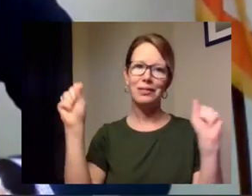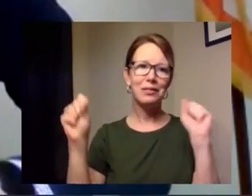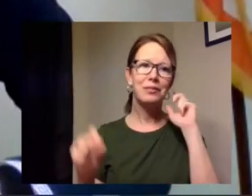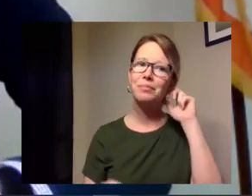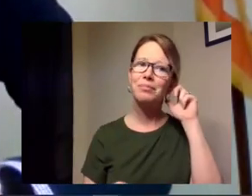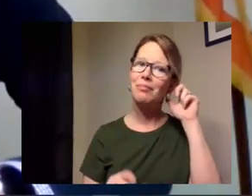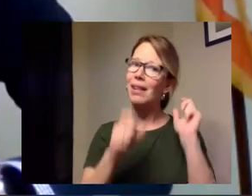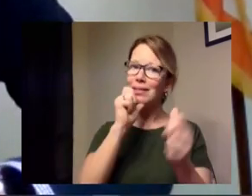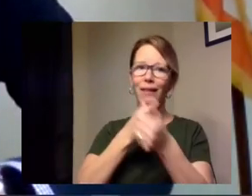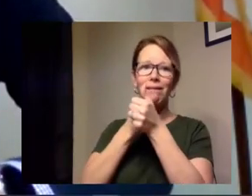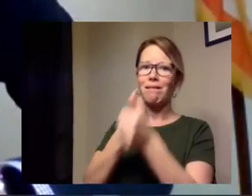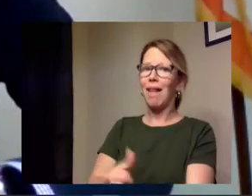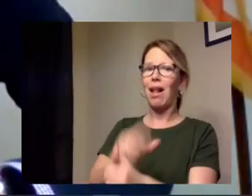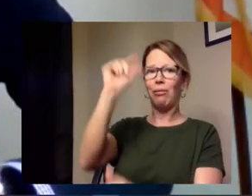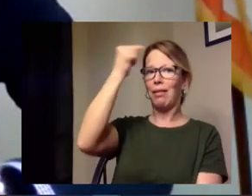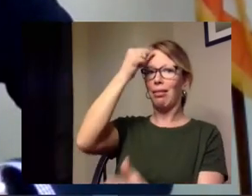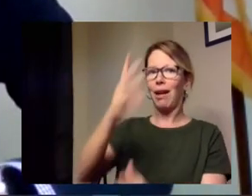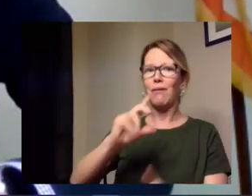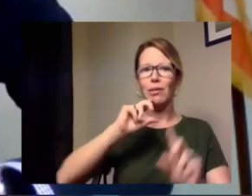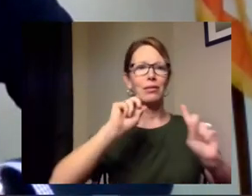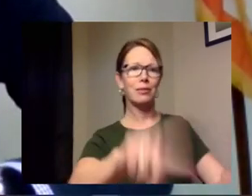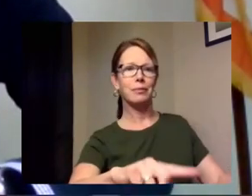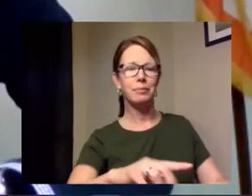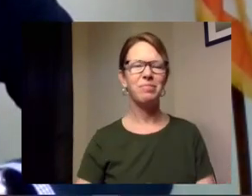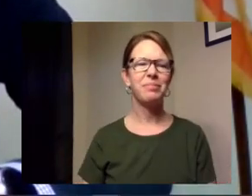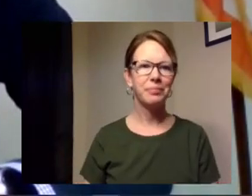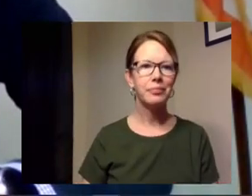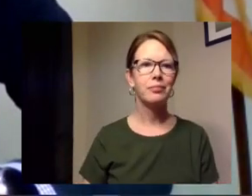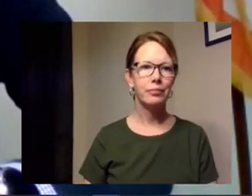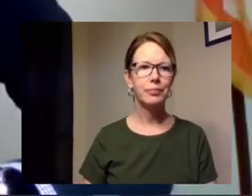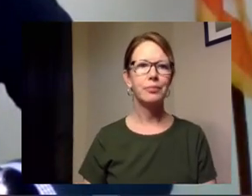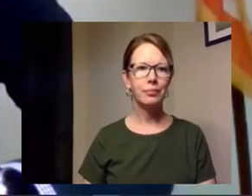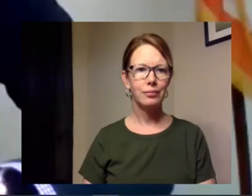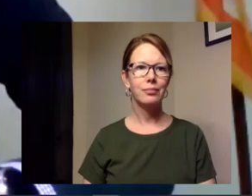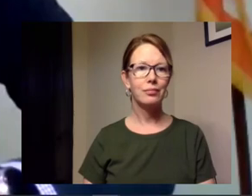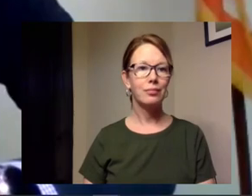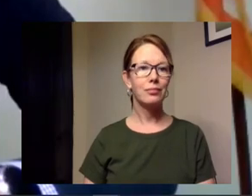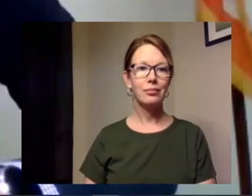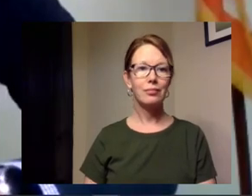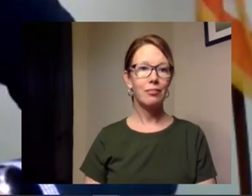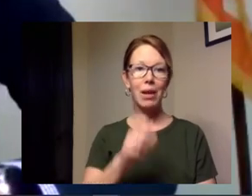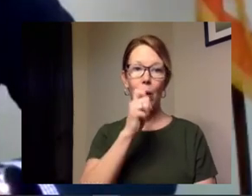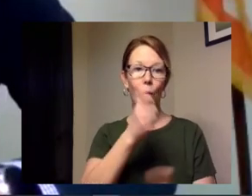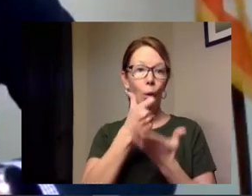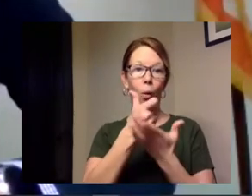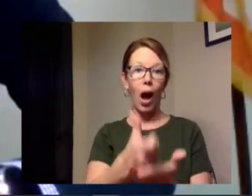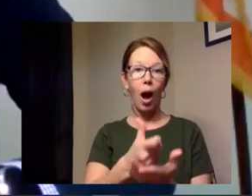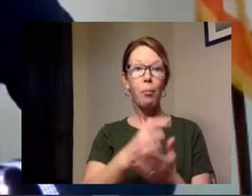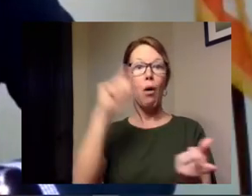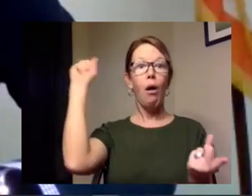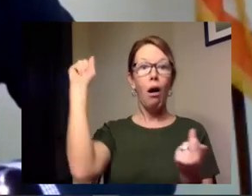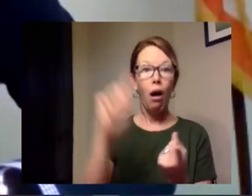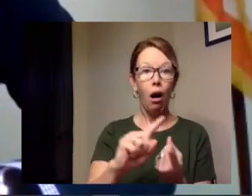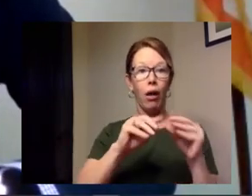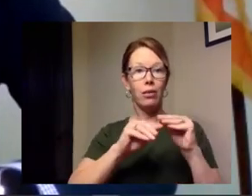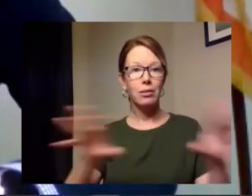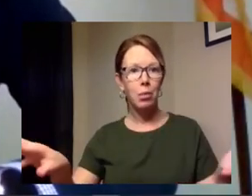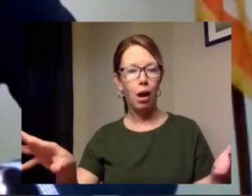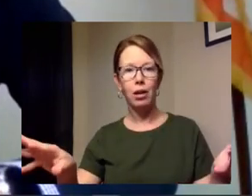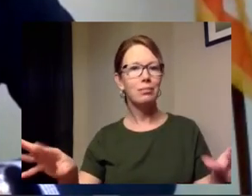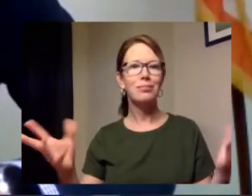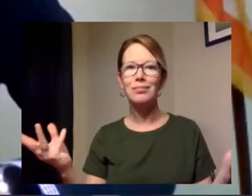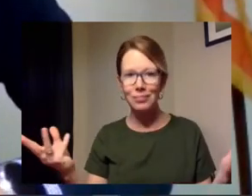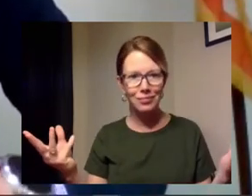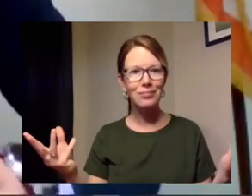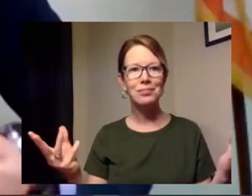following those guidelines around physical distancing and protecting each other it's not help it's not going to help us contain the spreading of this pandemic so we